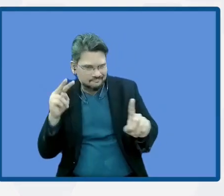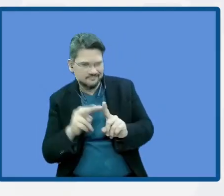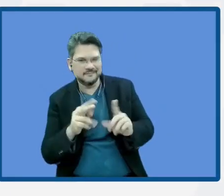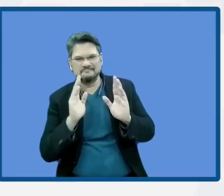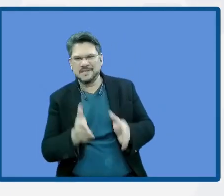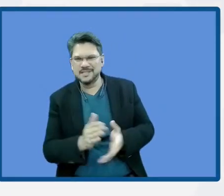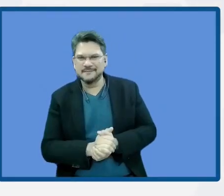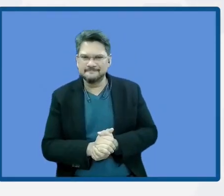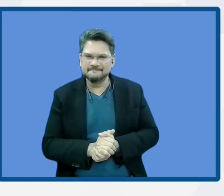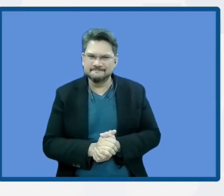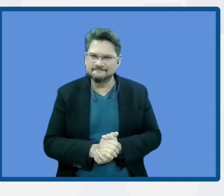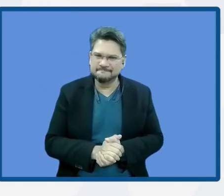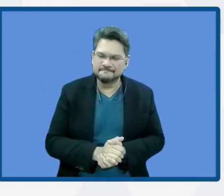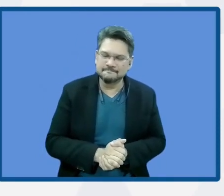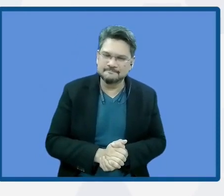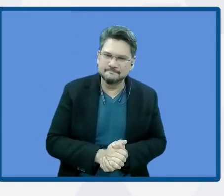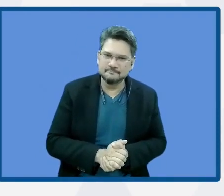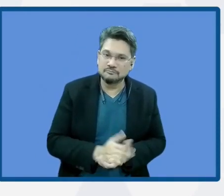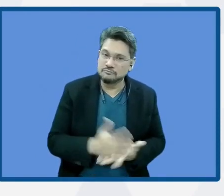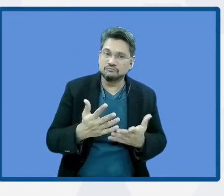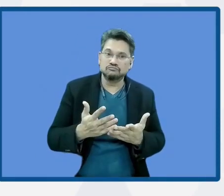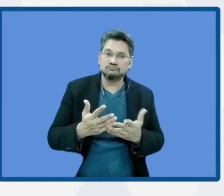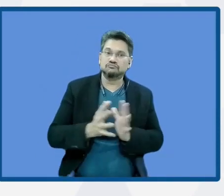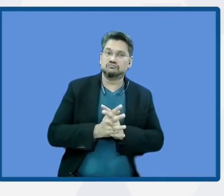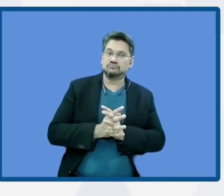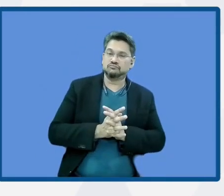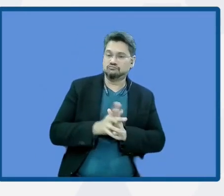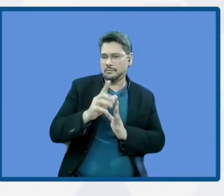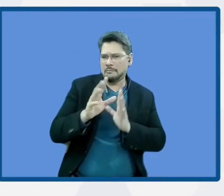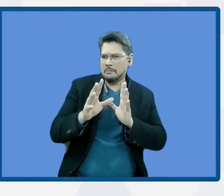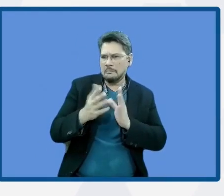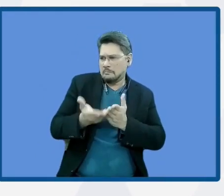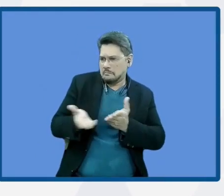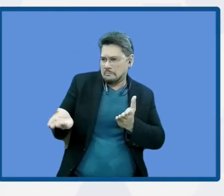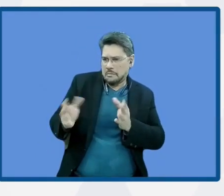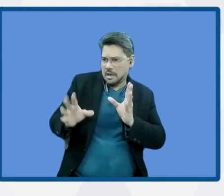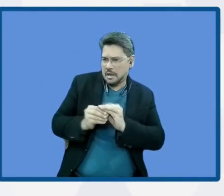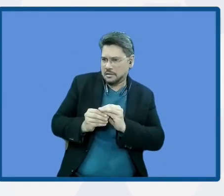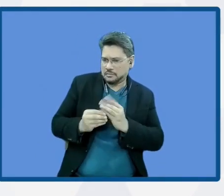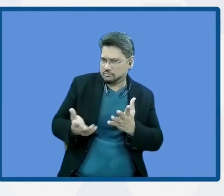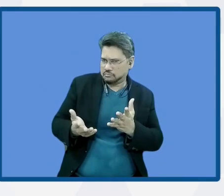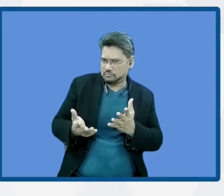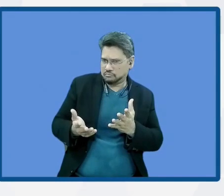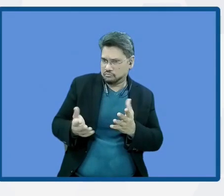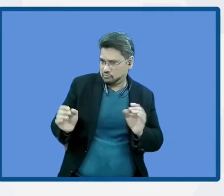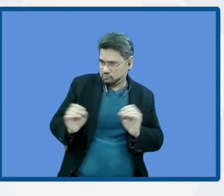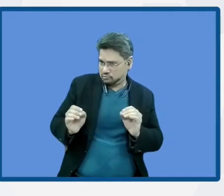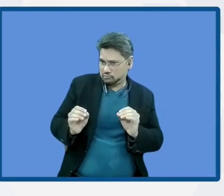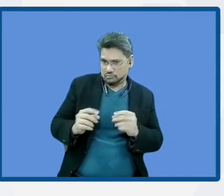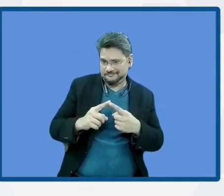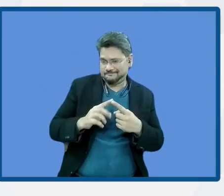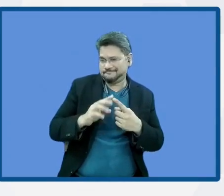Any of you would like to add something or shall we move on to the next question?